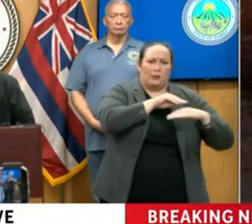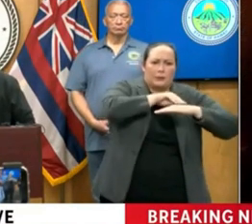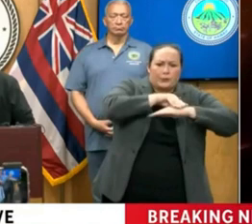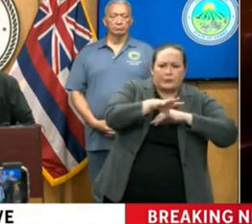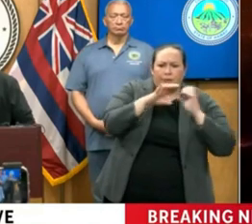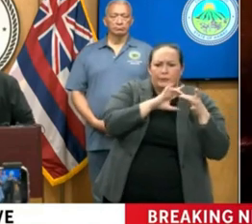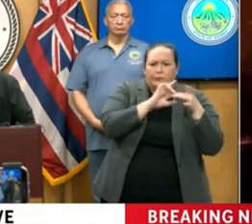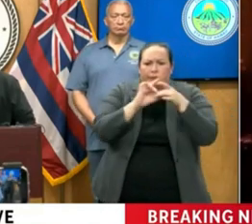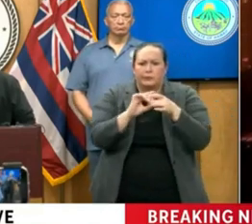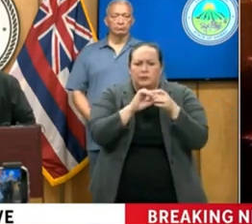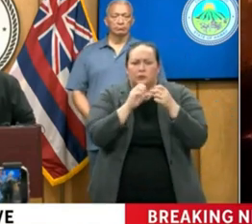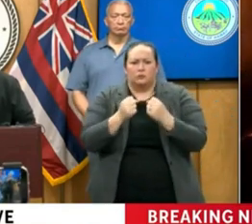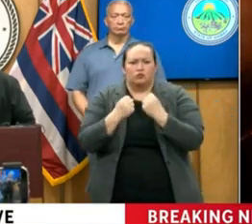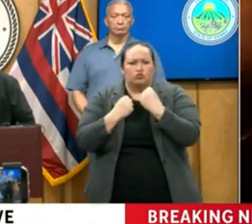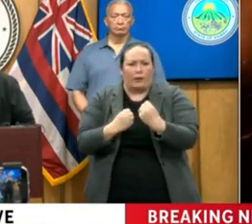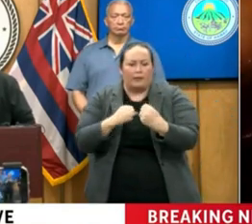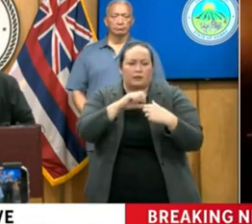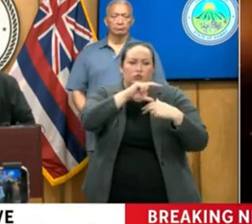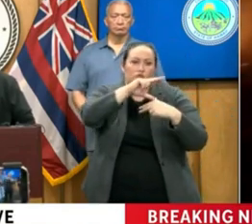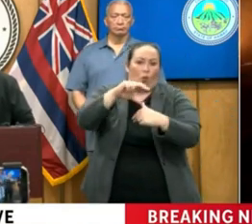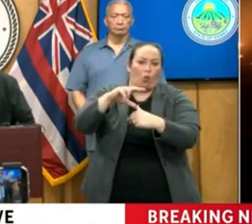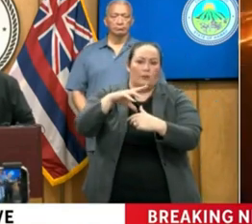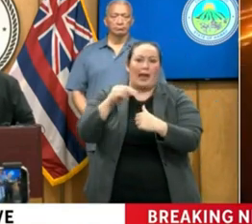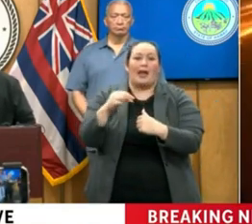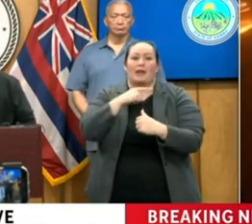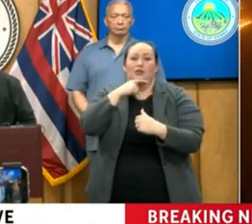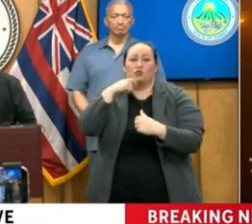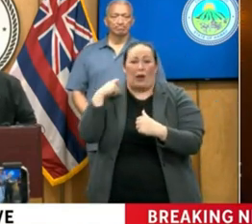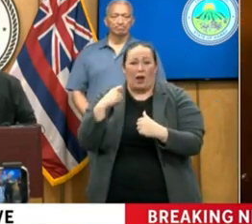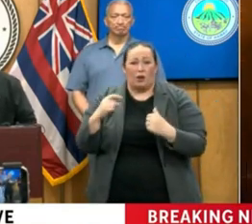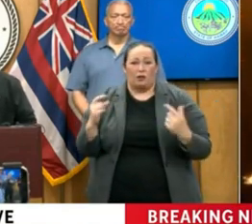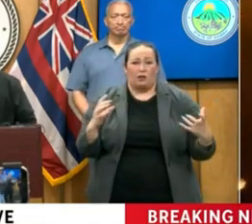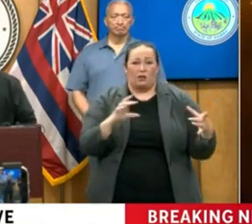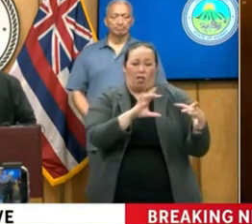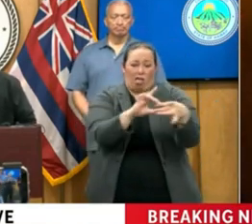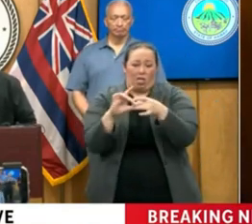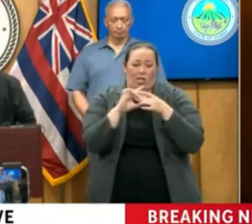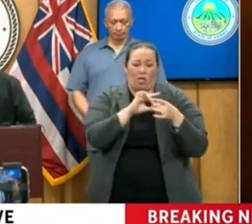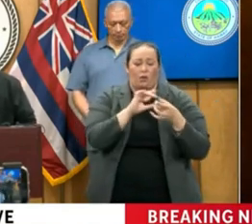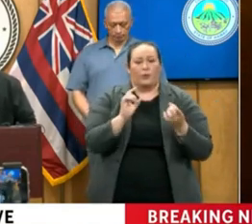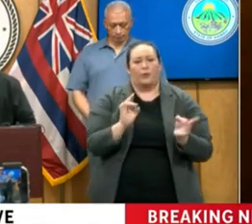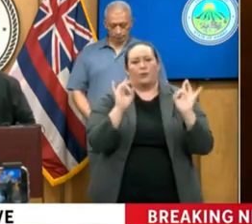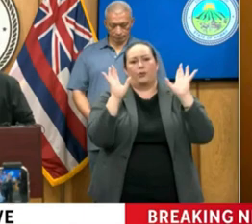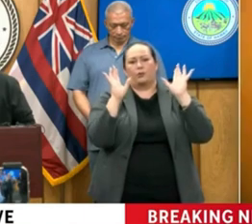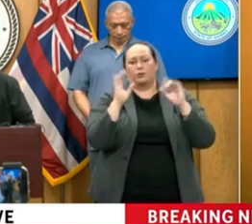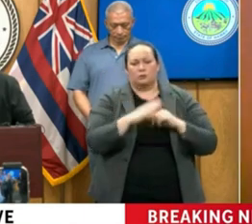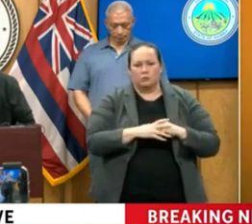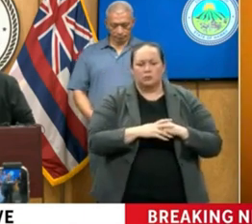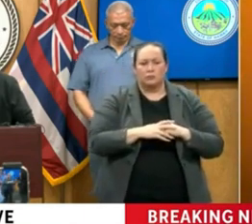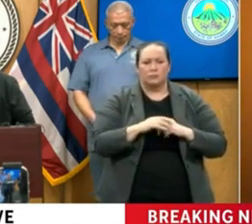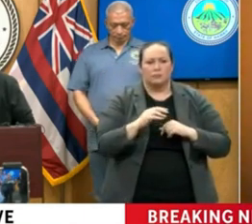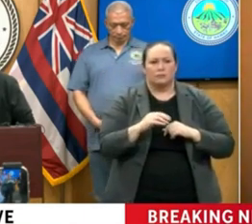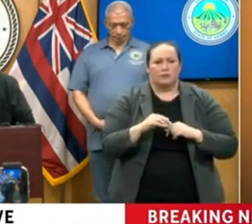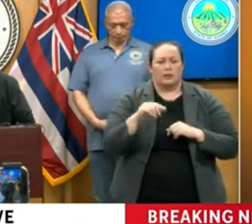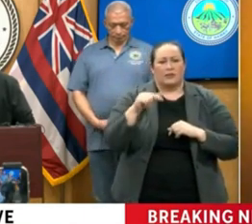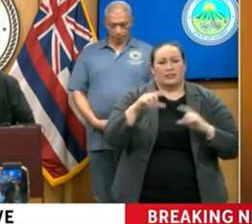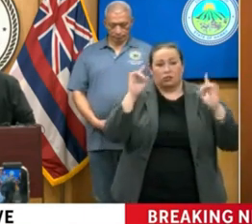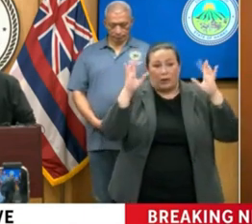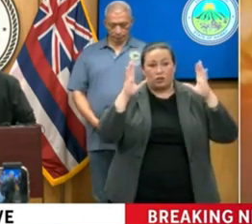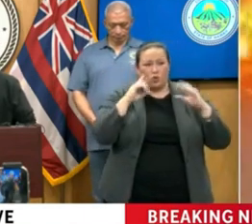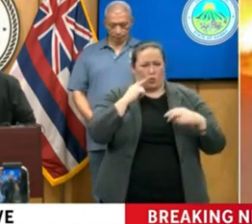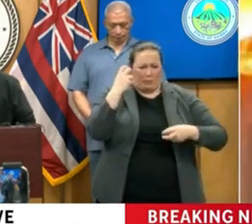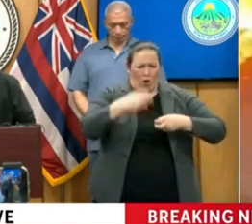drought. That is difficult for us. I think that the tragedy would have been very difficult to anticipate,